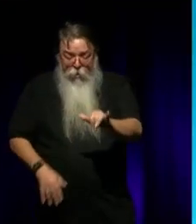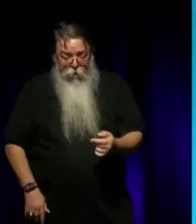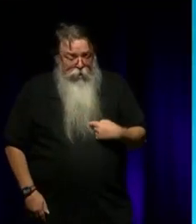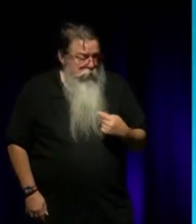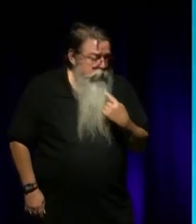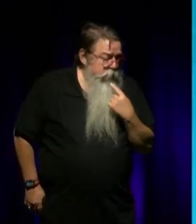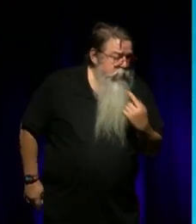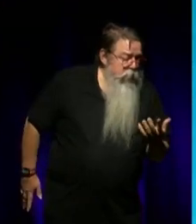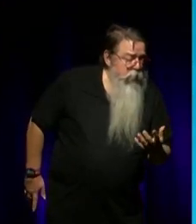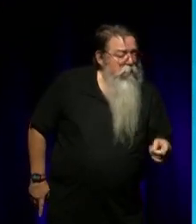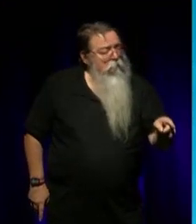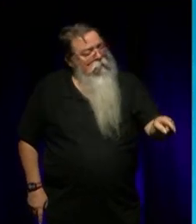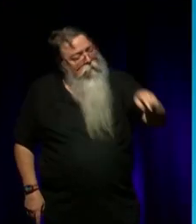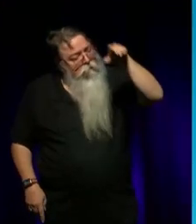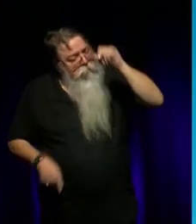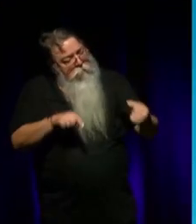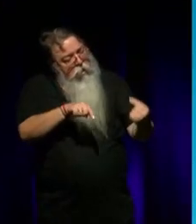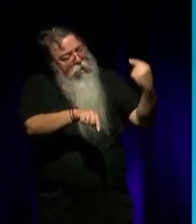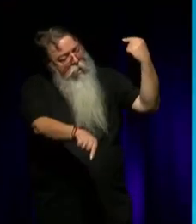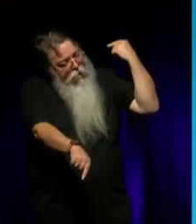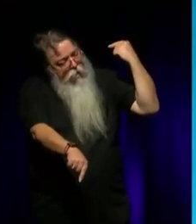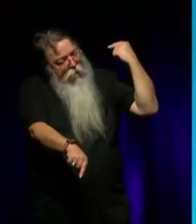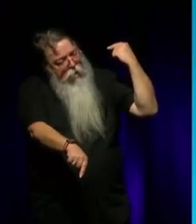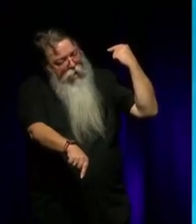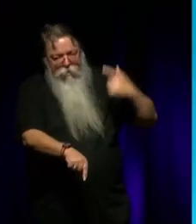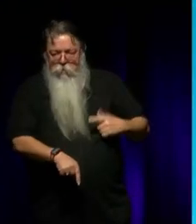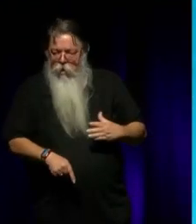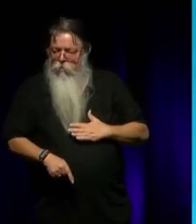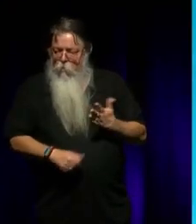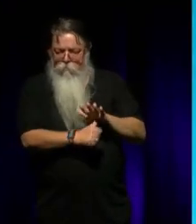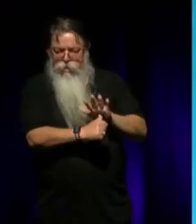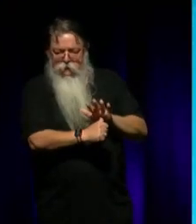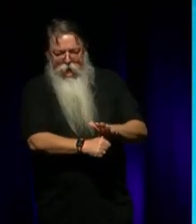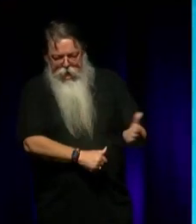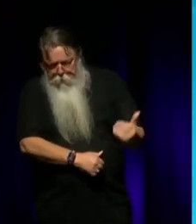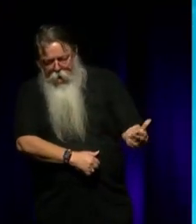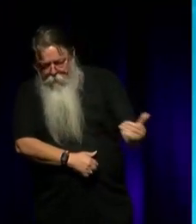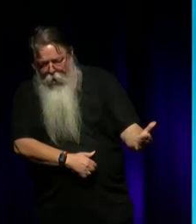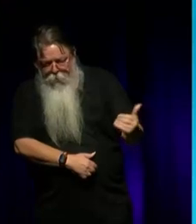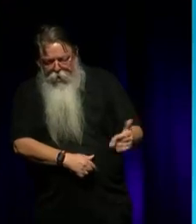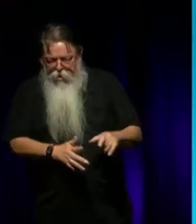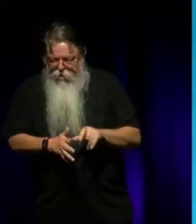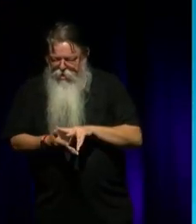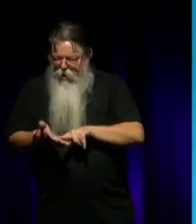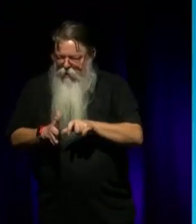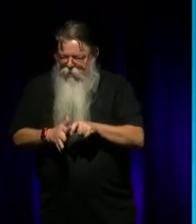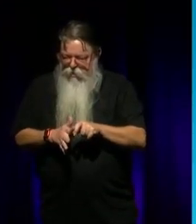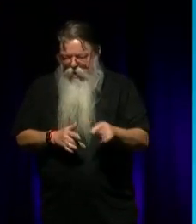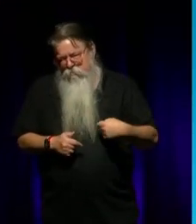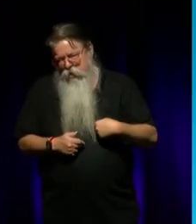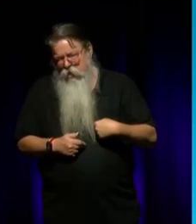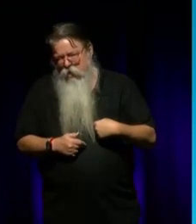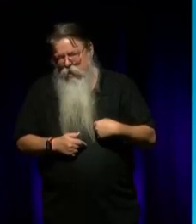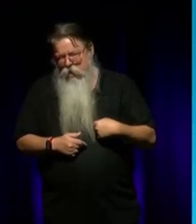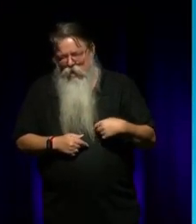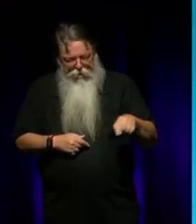Like, remember a time, because I just didn't want him to feel pressured. know? David struggled the most, I think, between him and I, in terms of